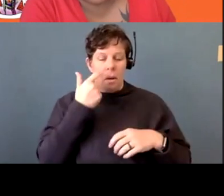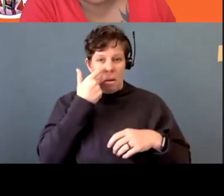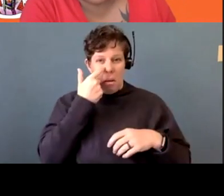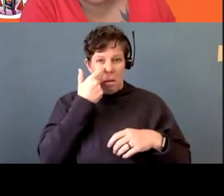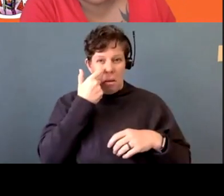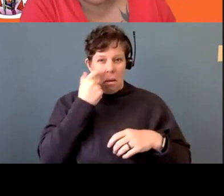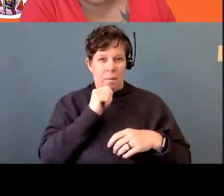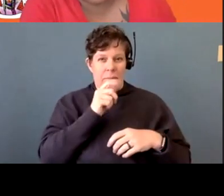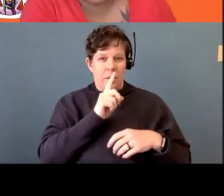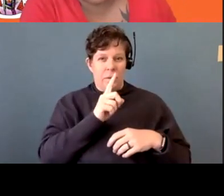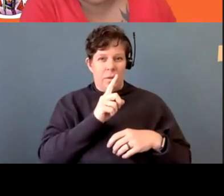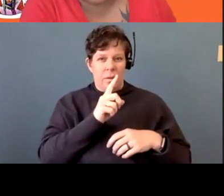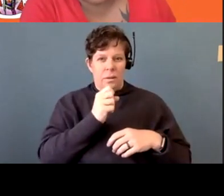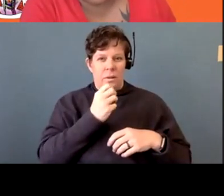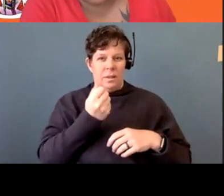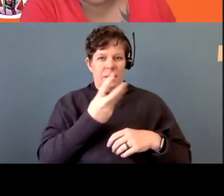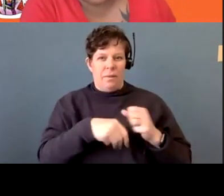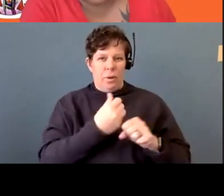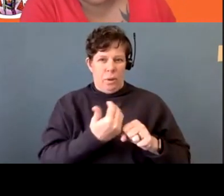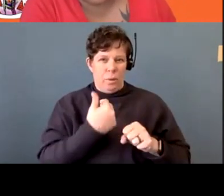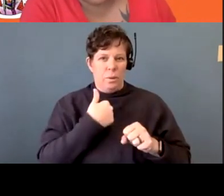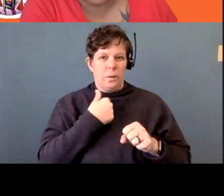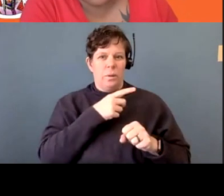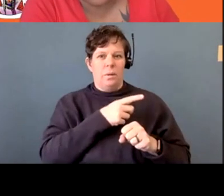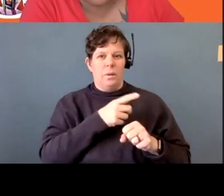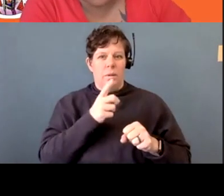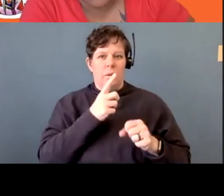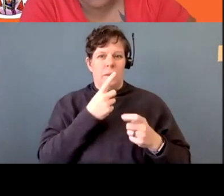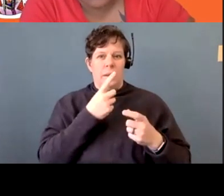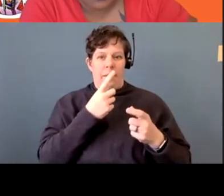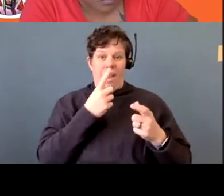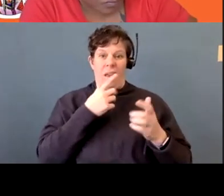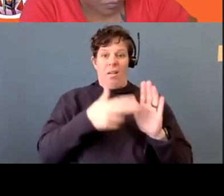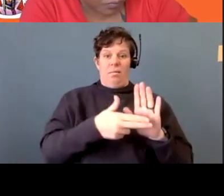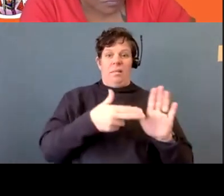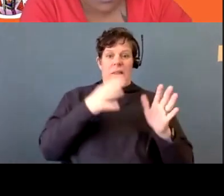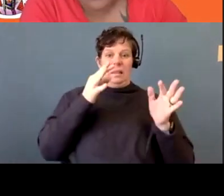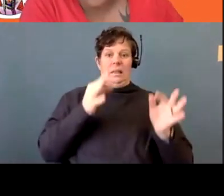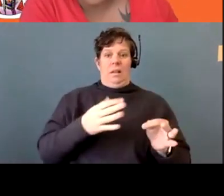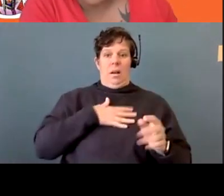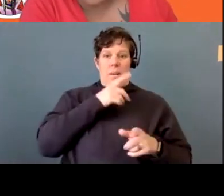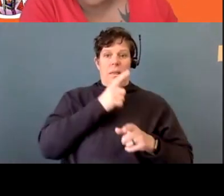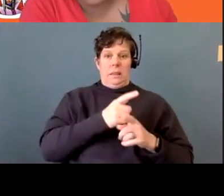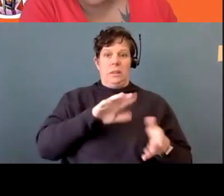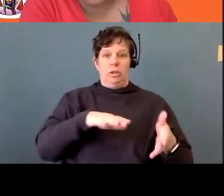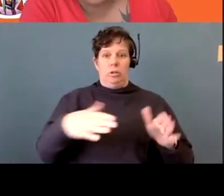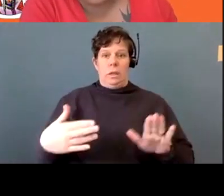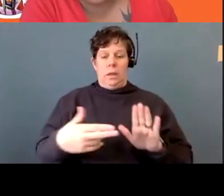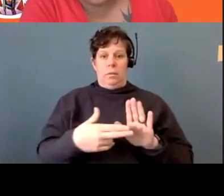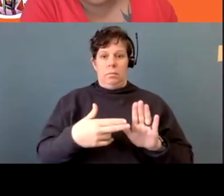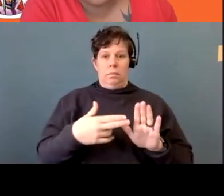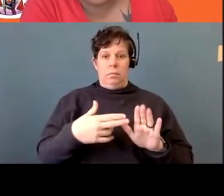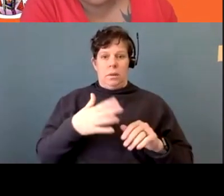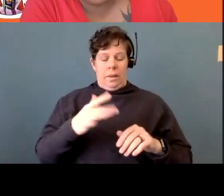know, it some years back, they, they declared her dead and I don't know that kind of